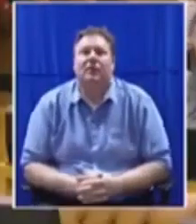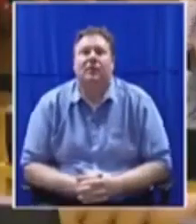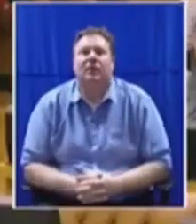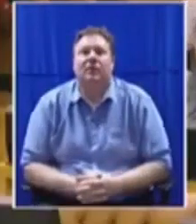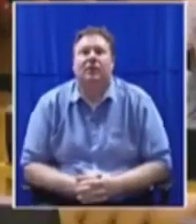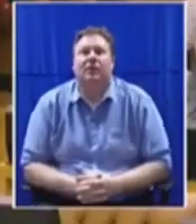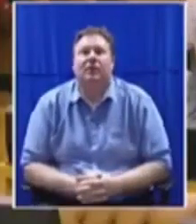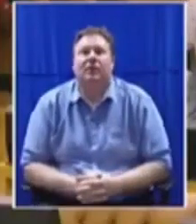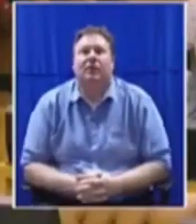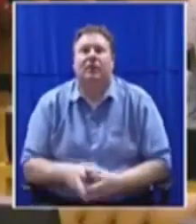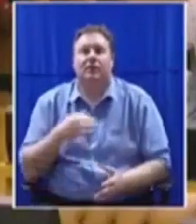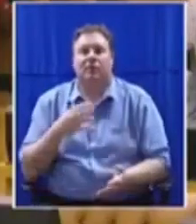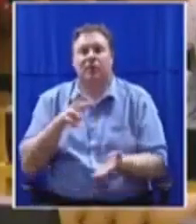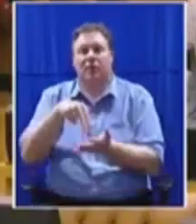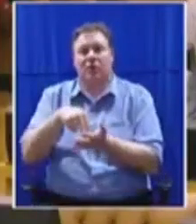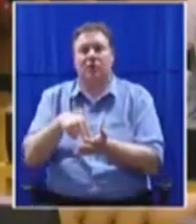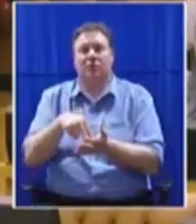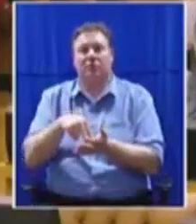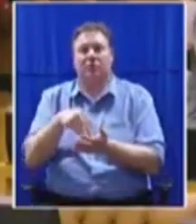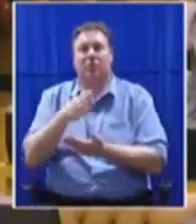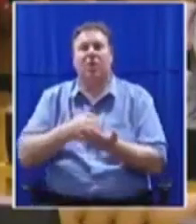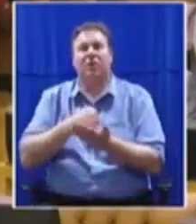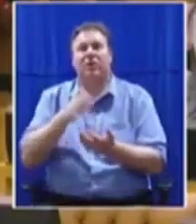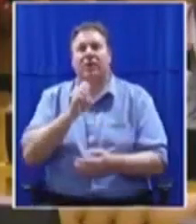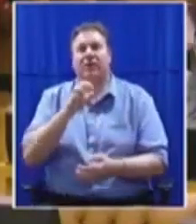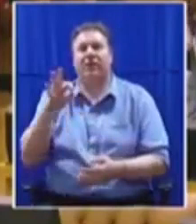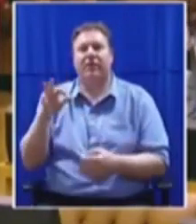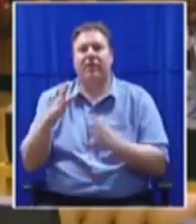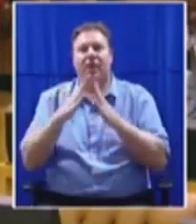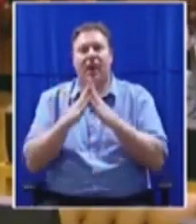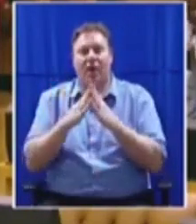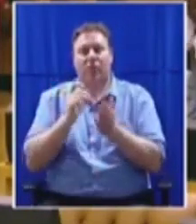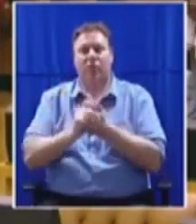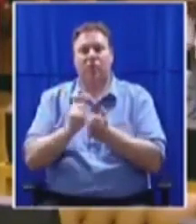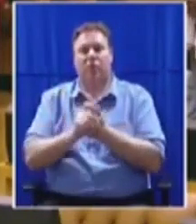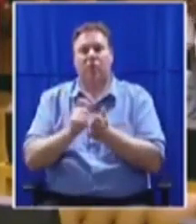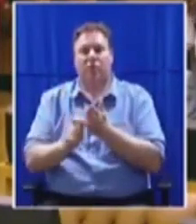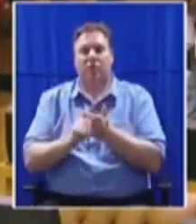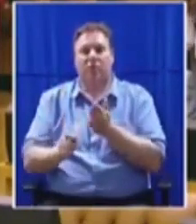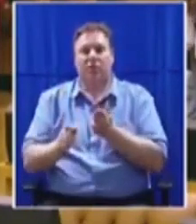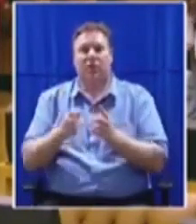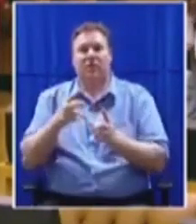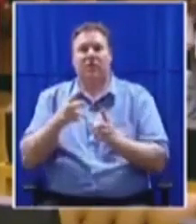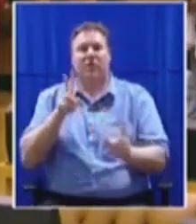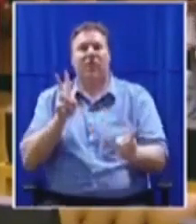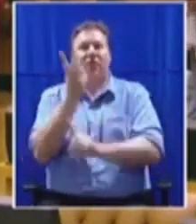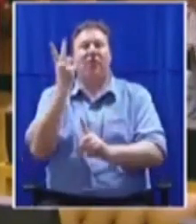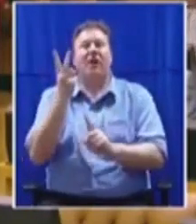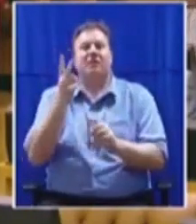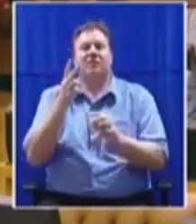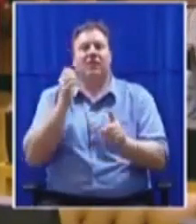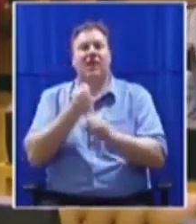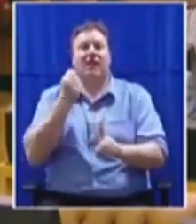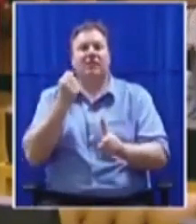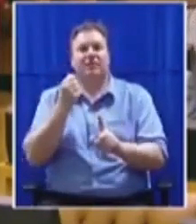I rise on behalf of the Economic Freedom Fighters to move that the House notes the escalation of violence attacks on African migrants